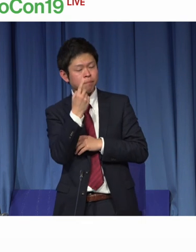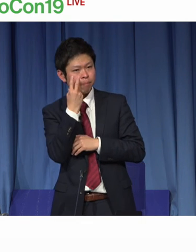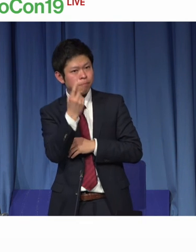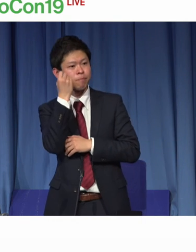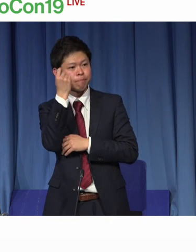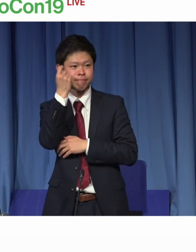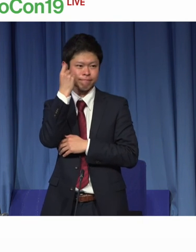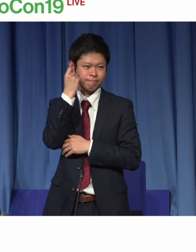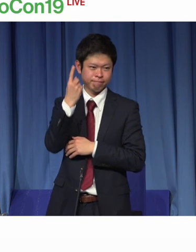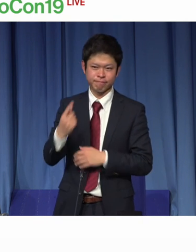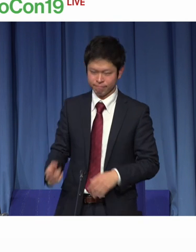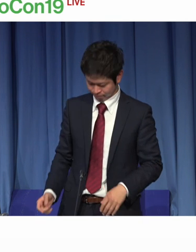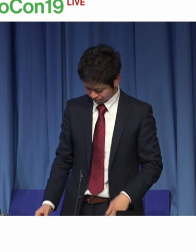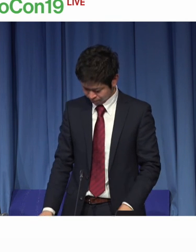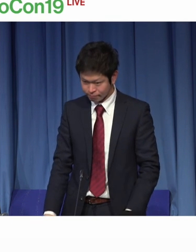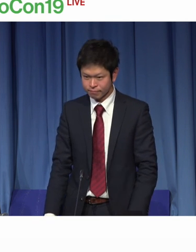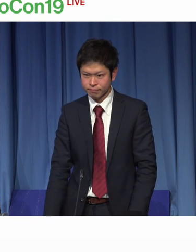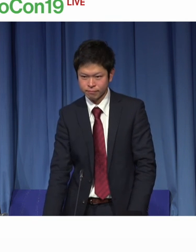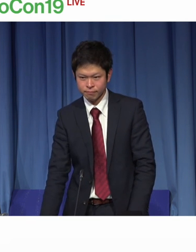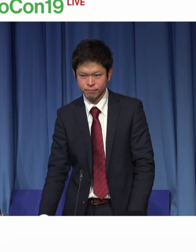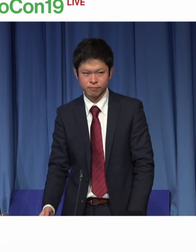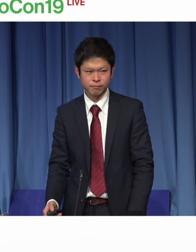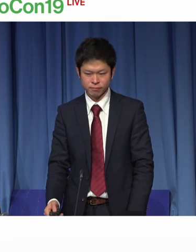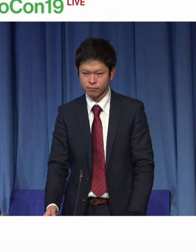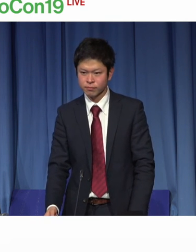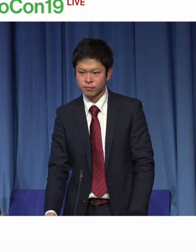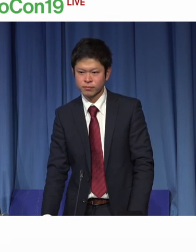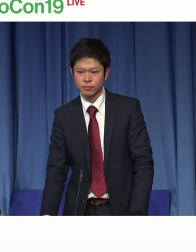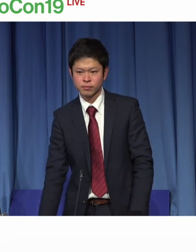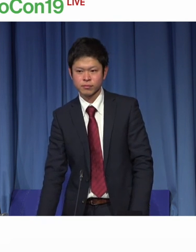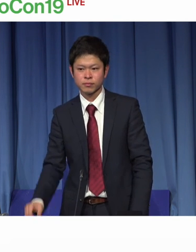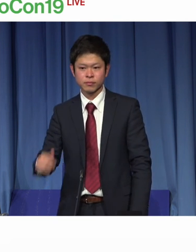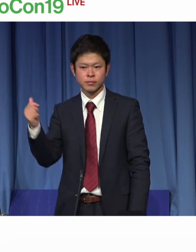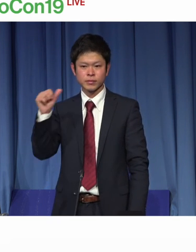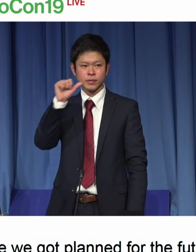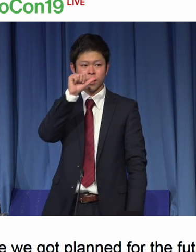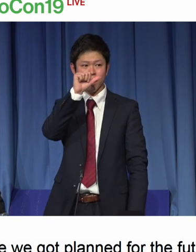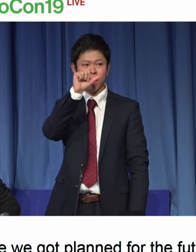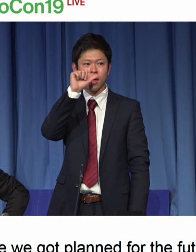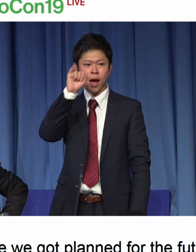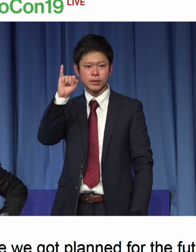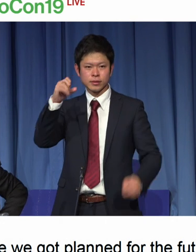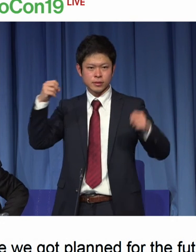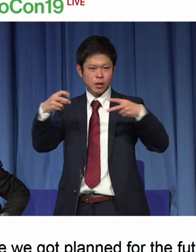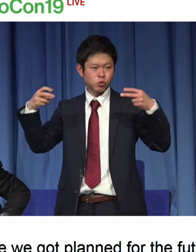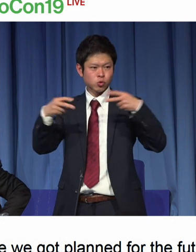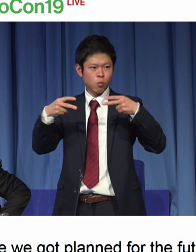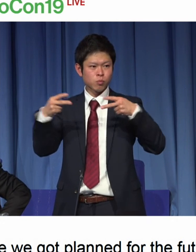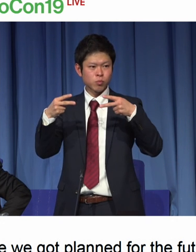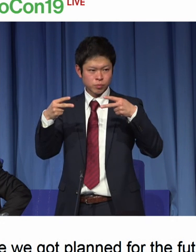International Sign but you can also have it in different sign languages.